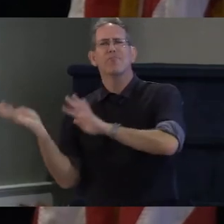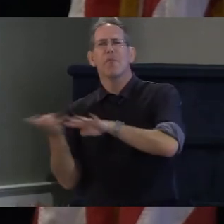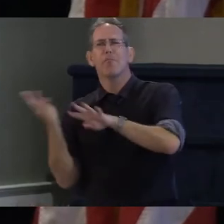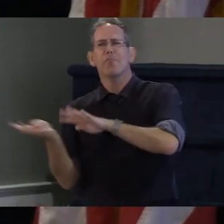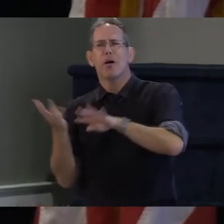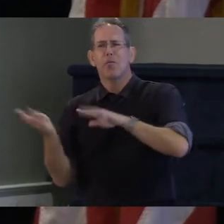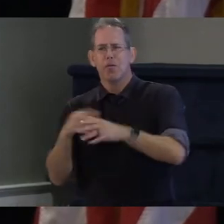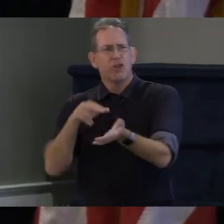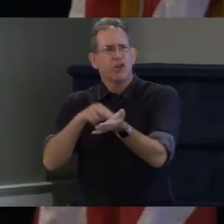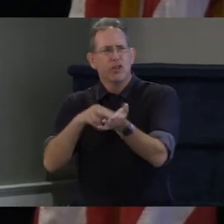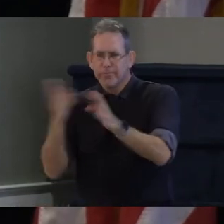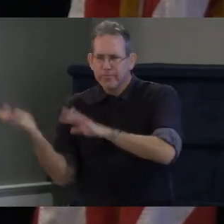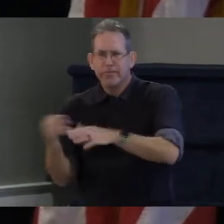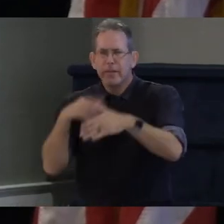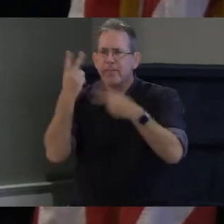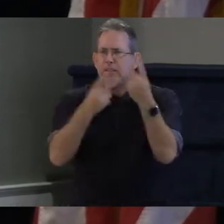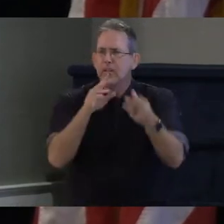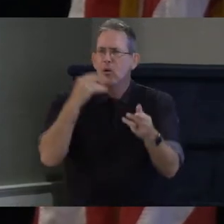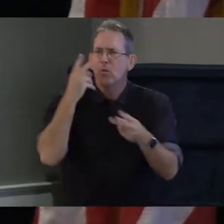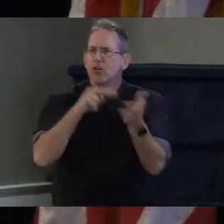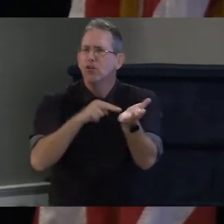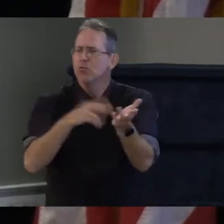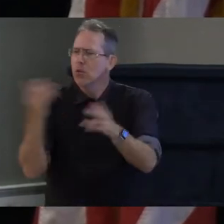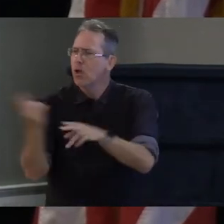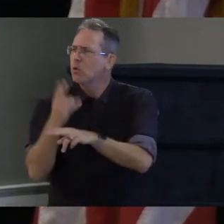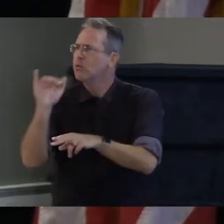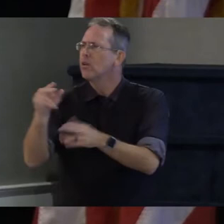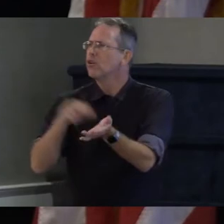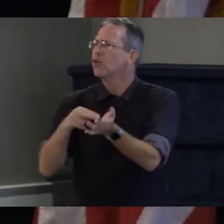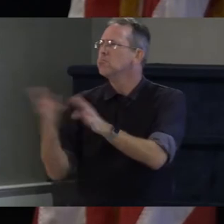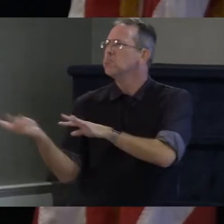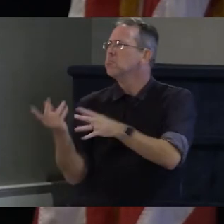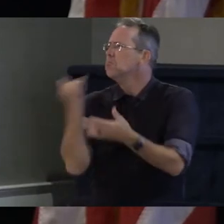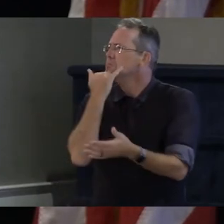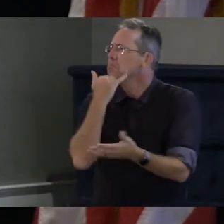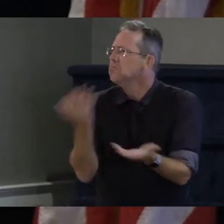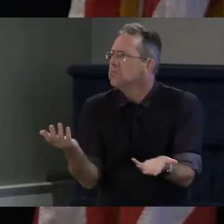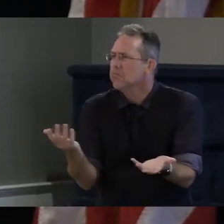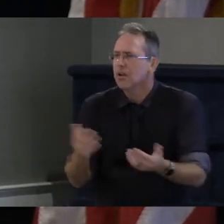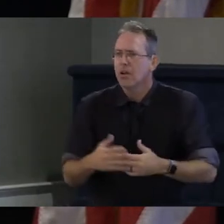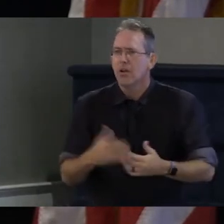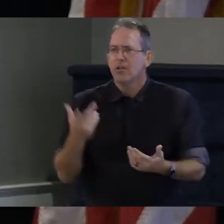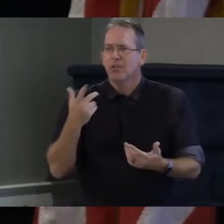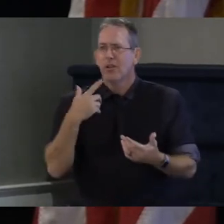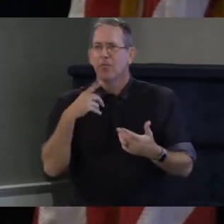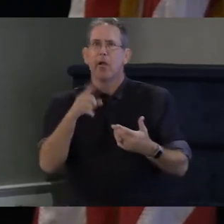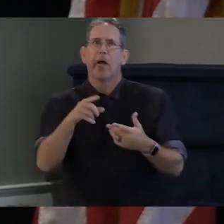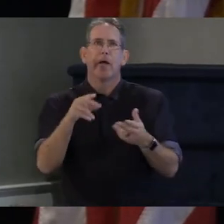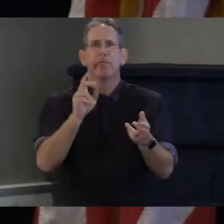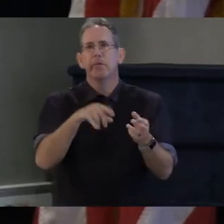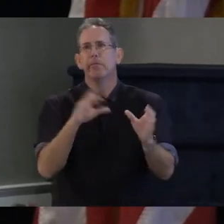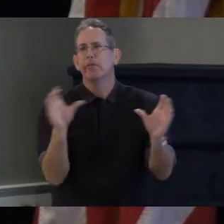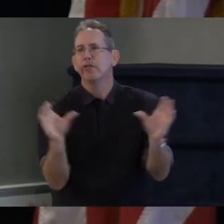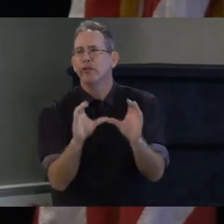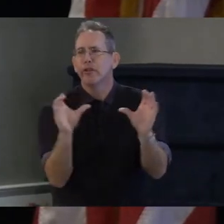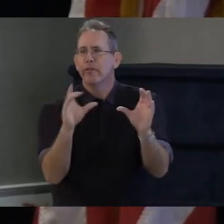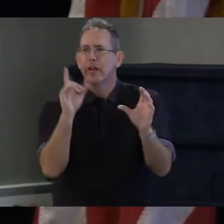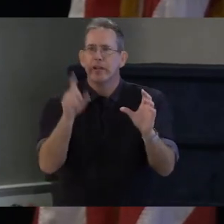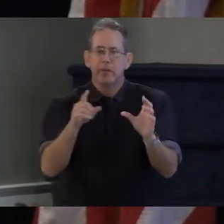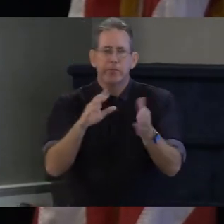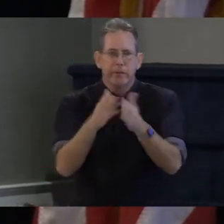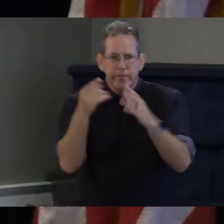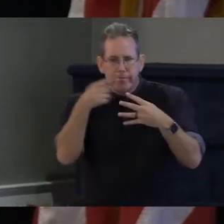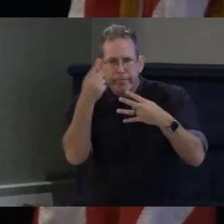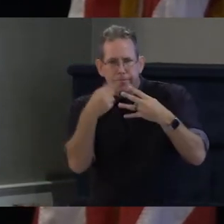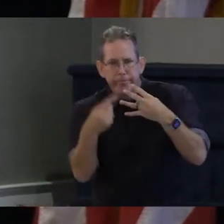well they don't want to go have to go get their their certification to be an educator there's all these barriers in the way so what we see a lot of times